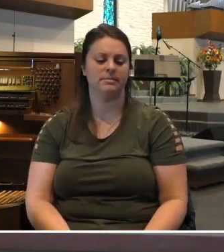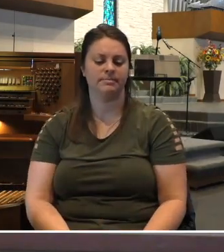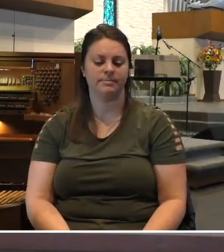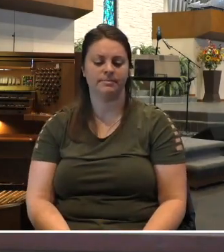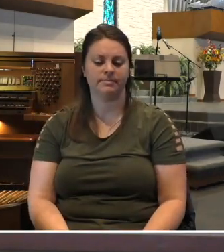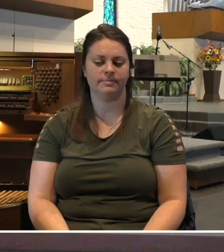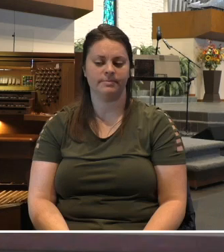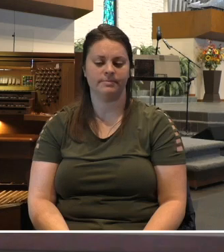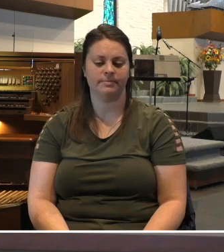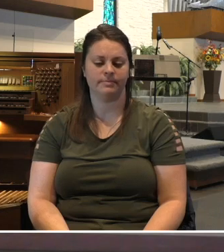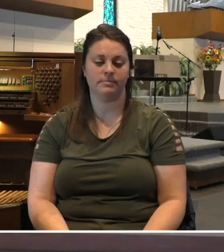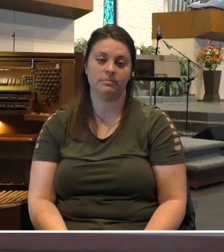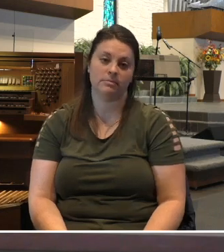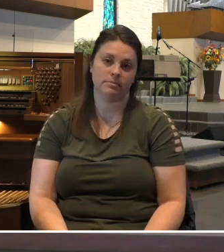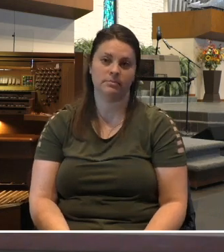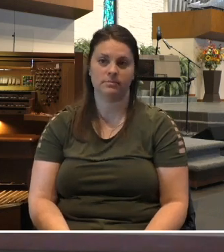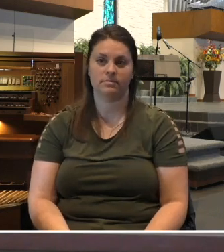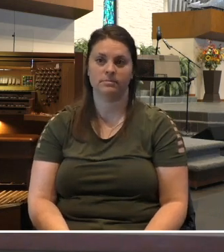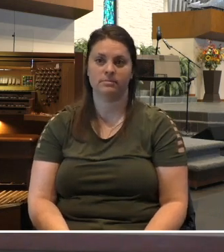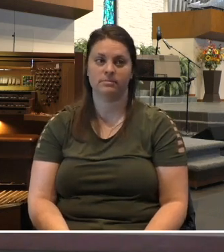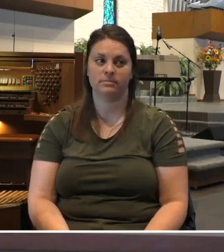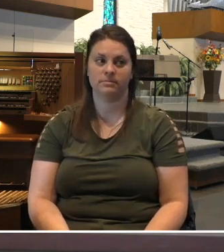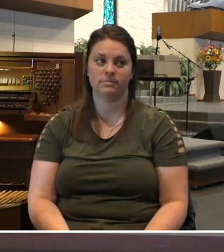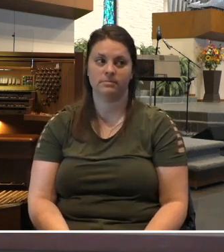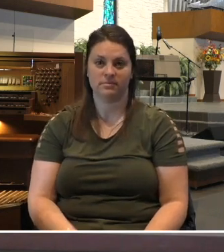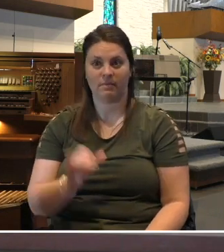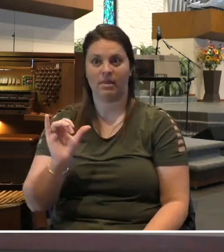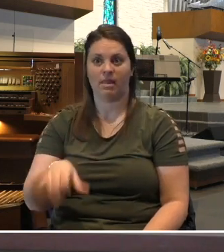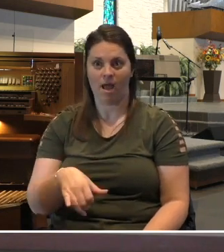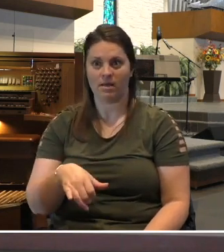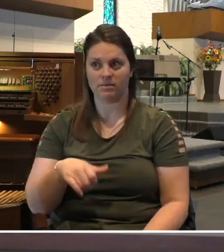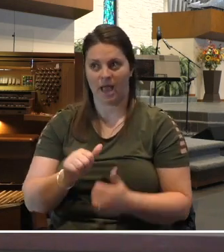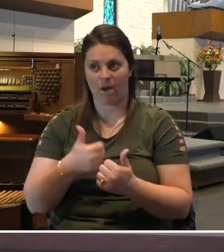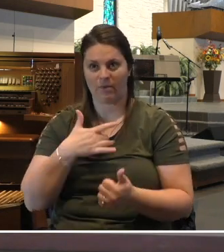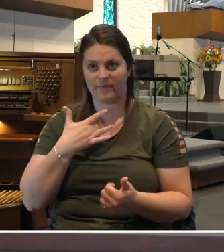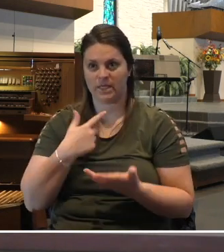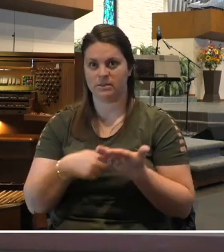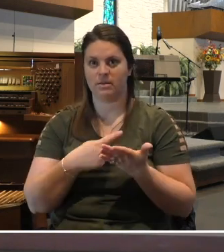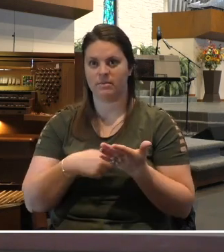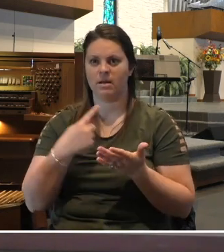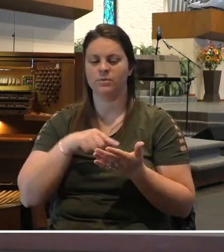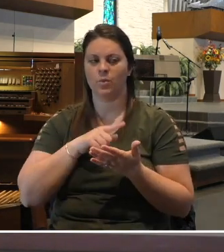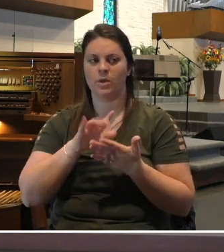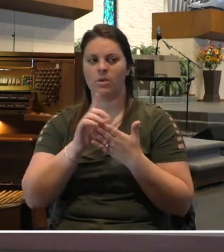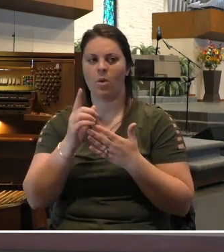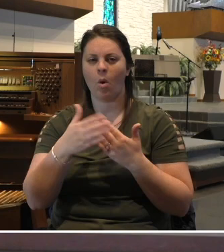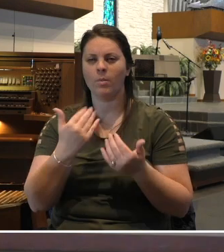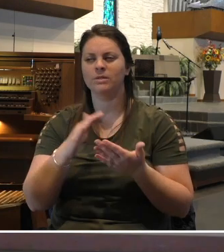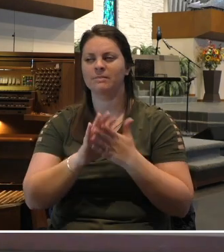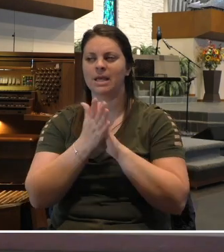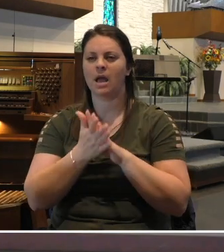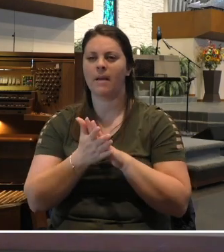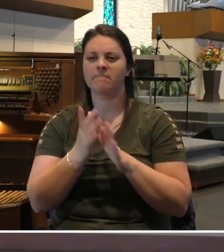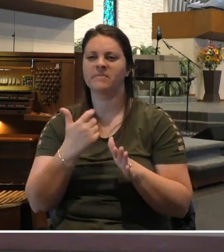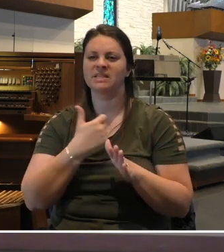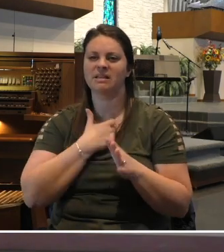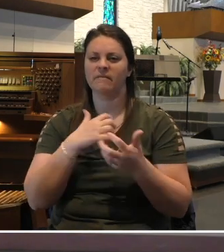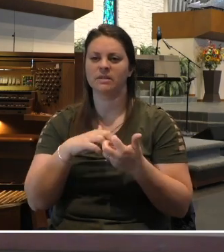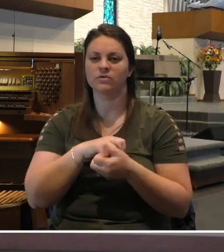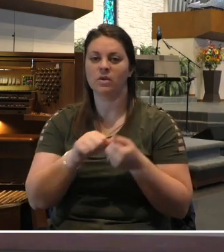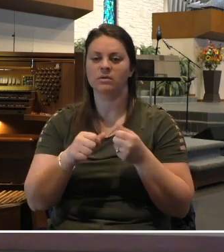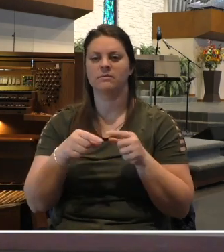This is how it feels sometimes. We turn almost self-destructive in our grief.